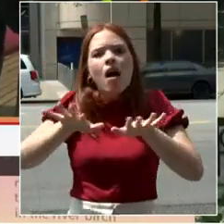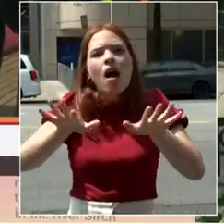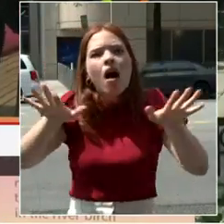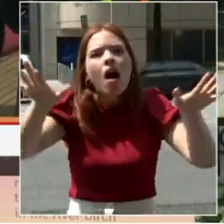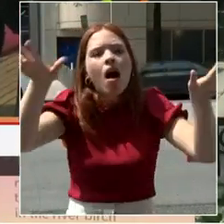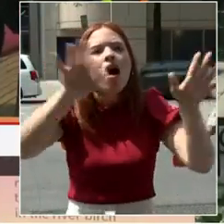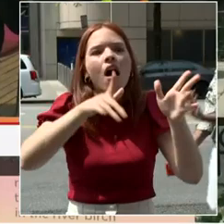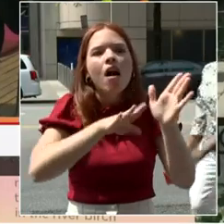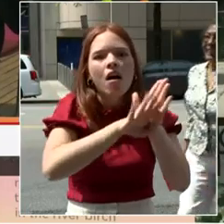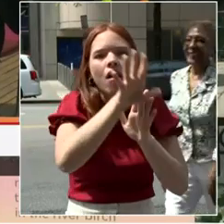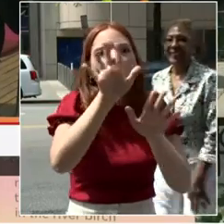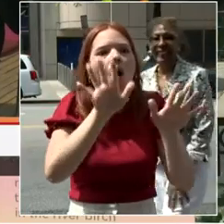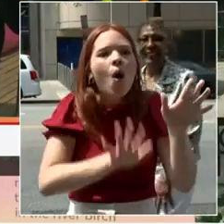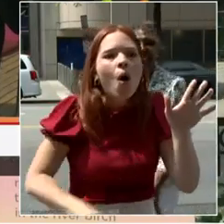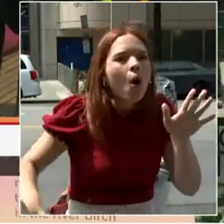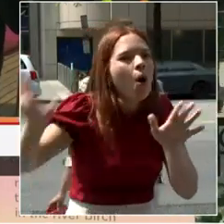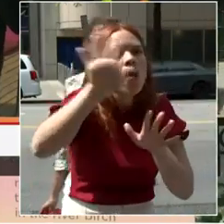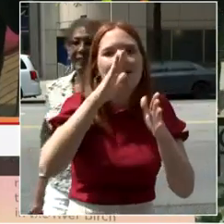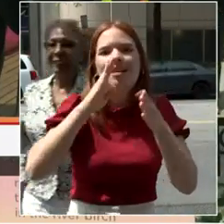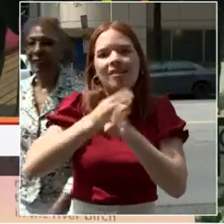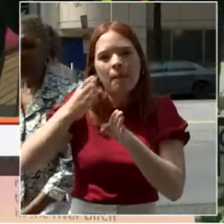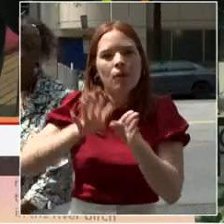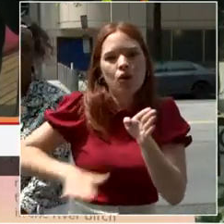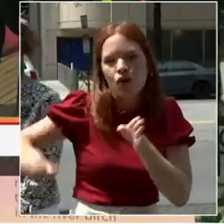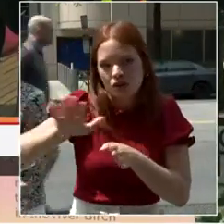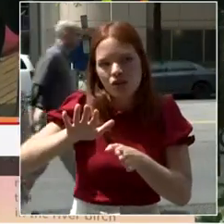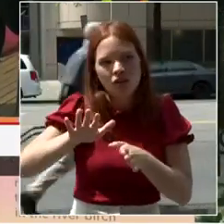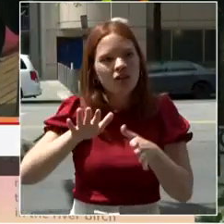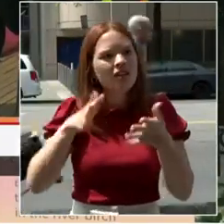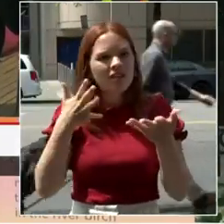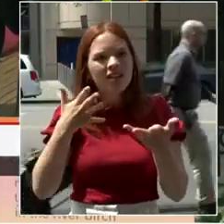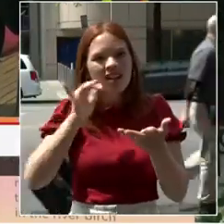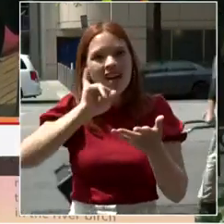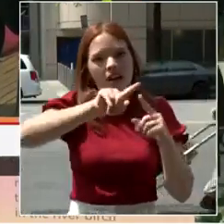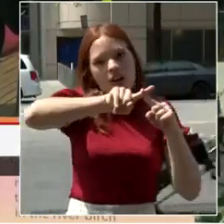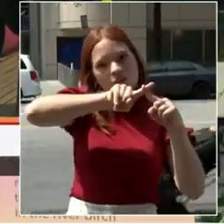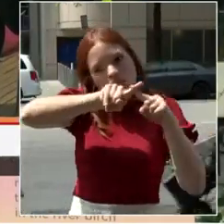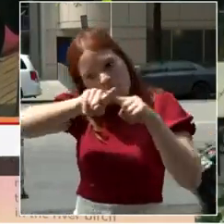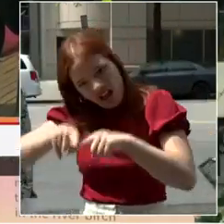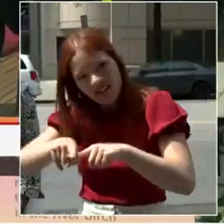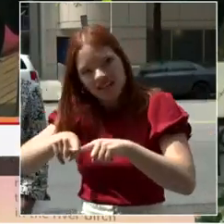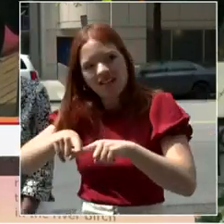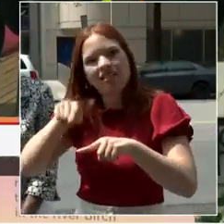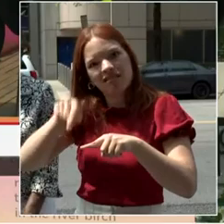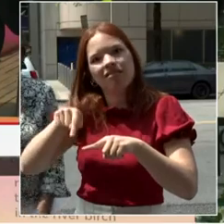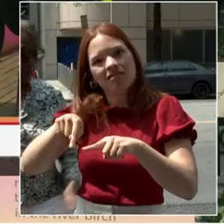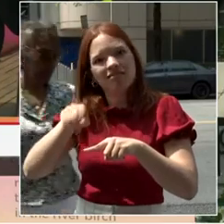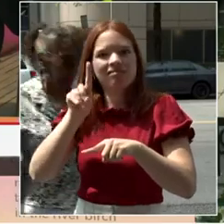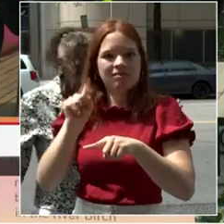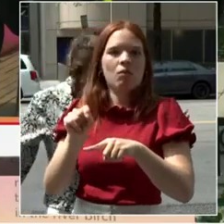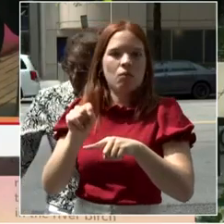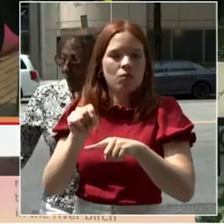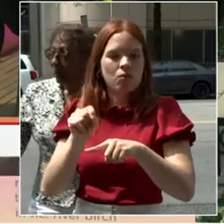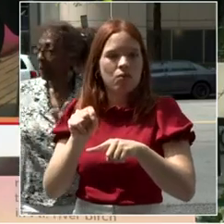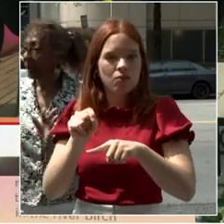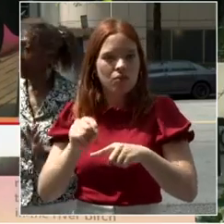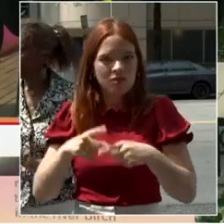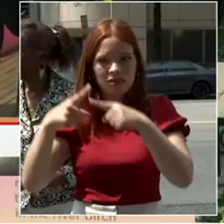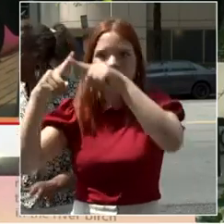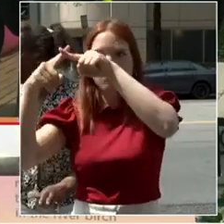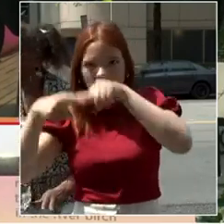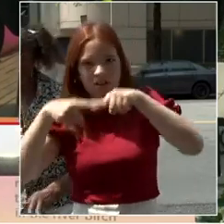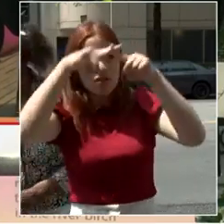robust activity of our downtown. And we know that, and we know what our downtown